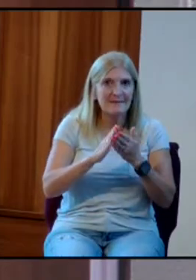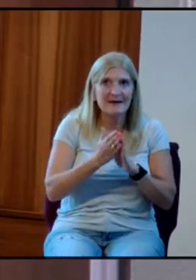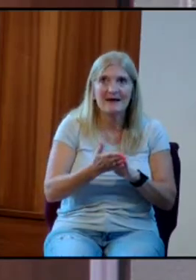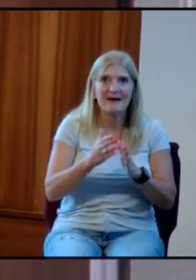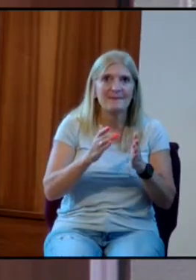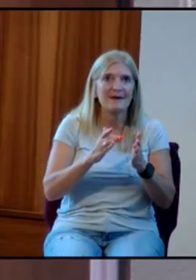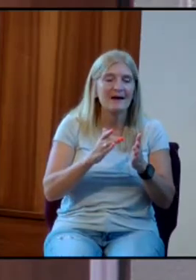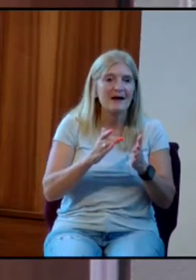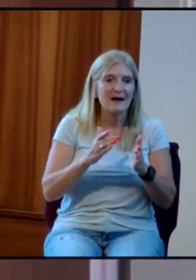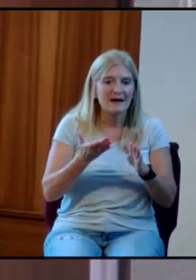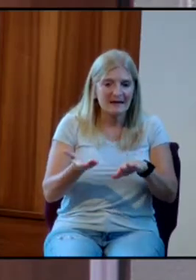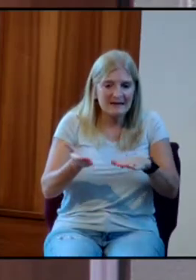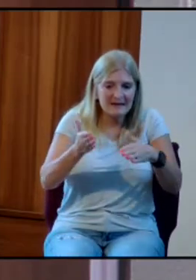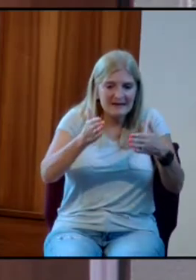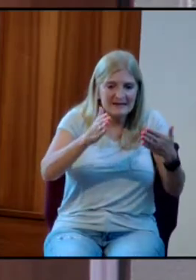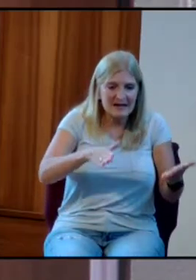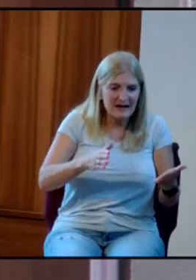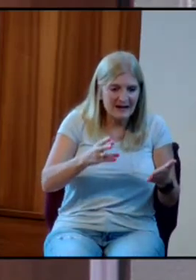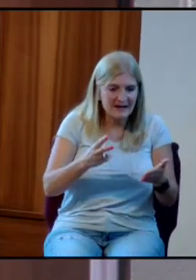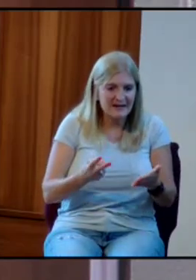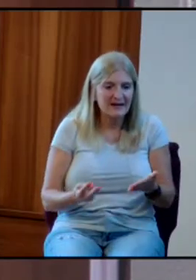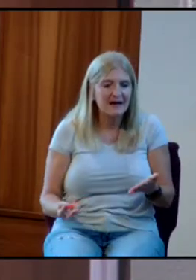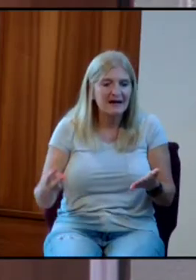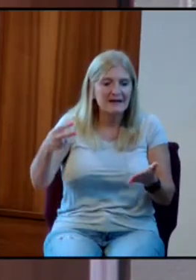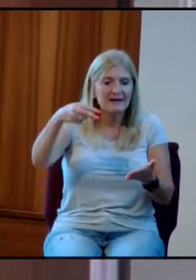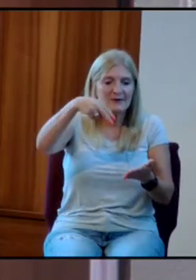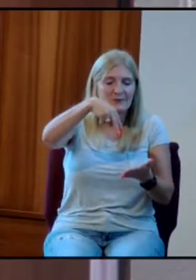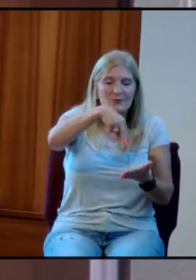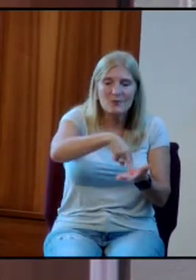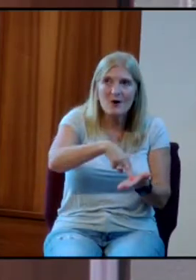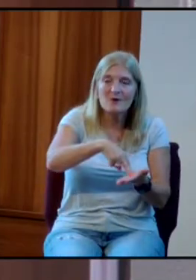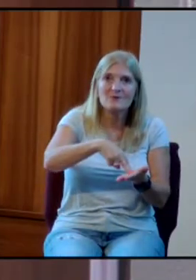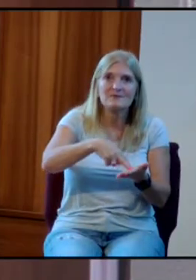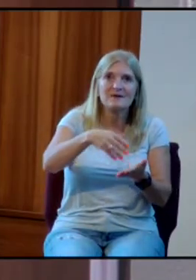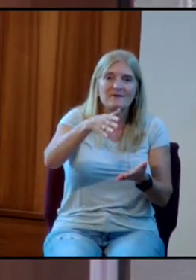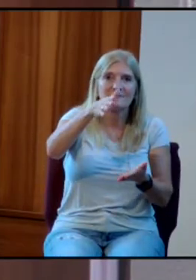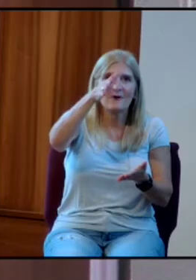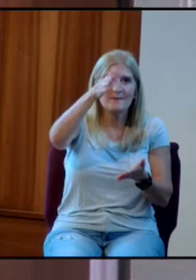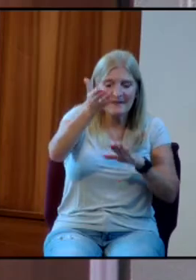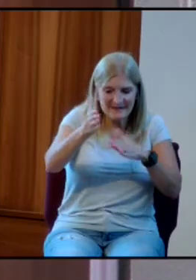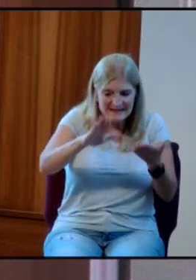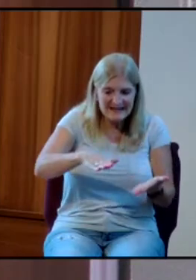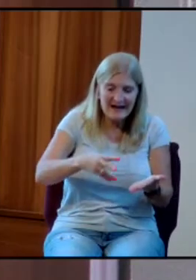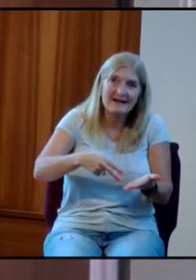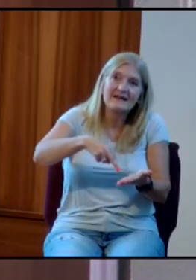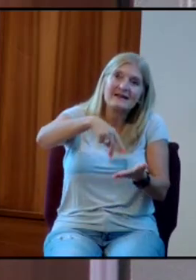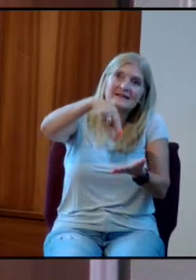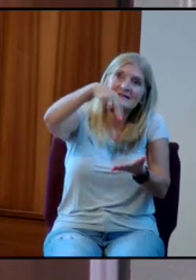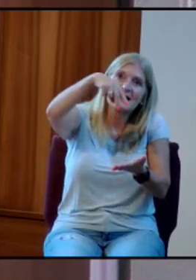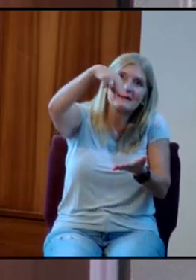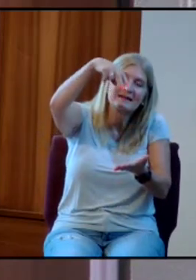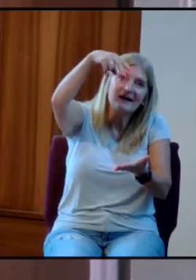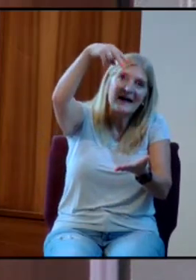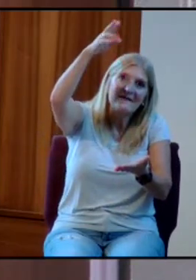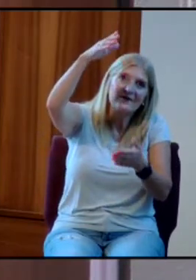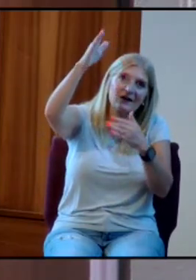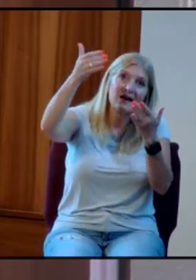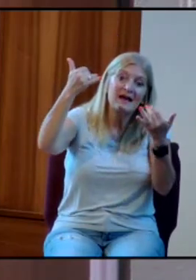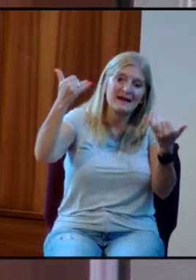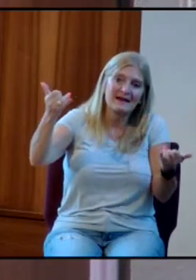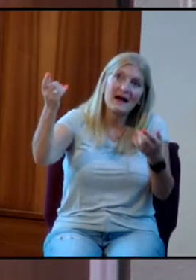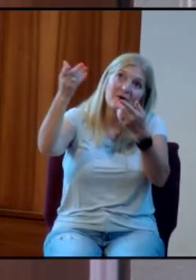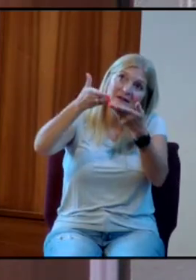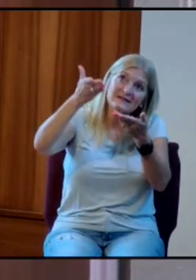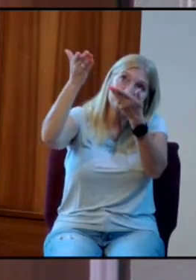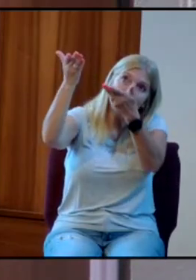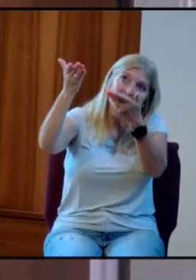substitutionary death. He rose from the dead. Listen, he ascended on high and he ever lives to make intercession for the saints.